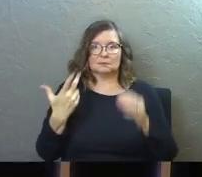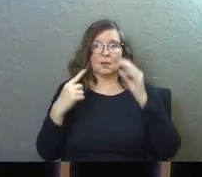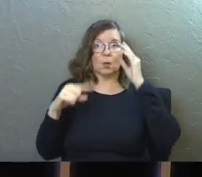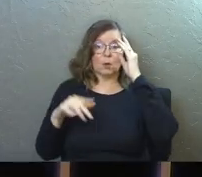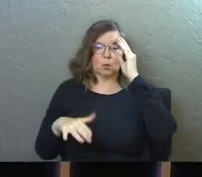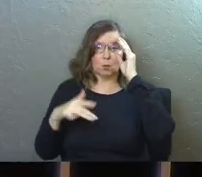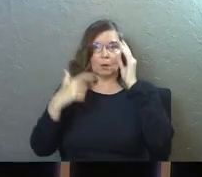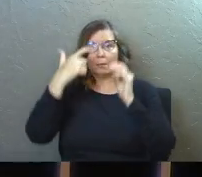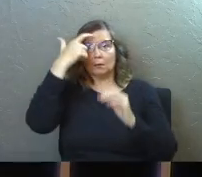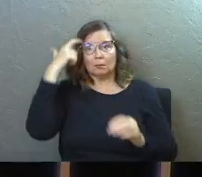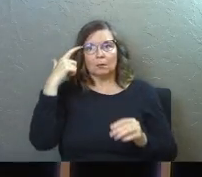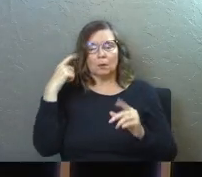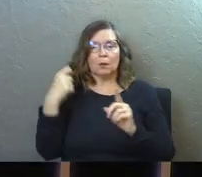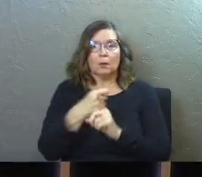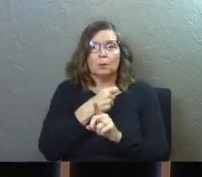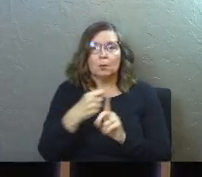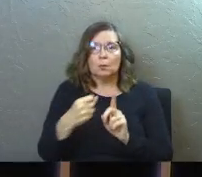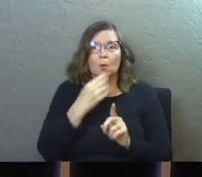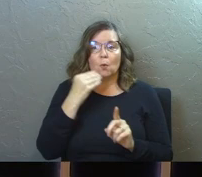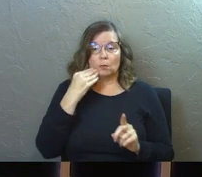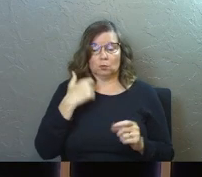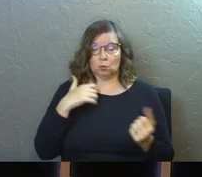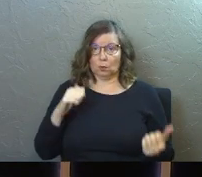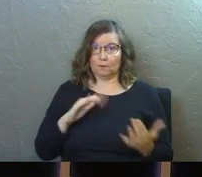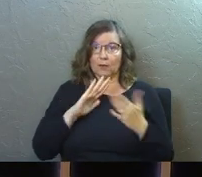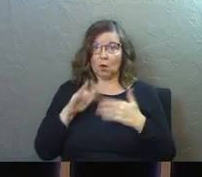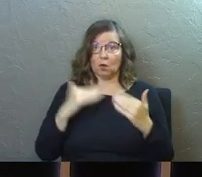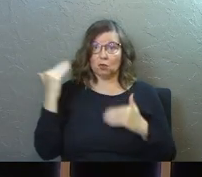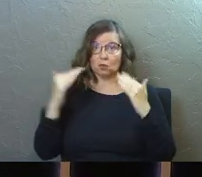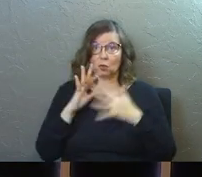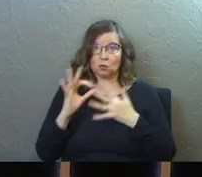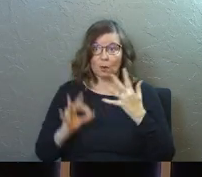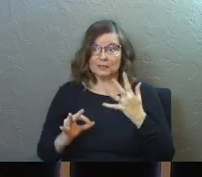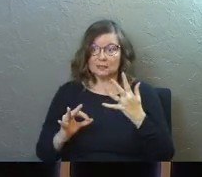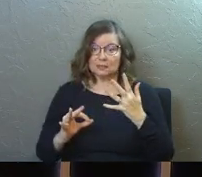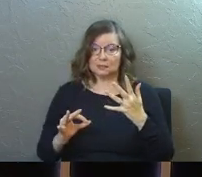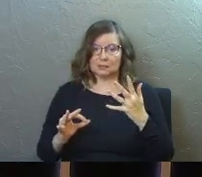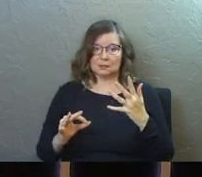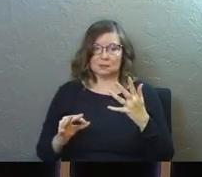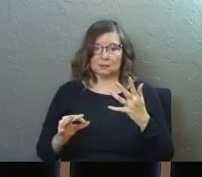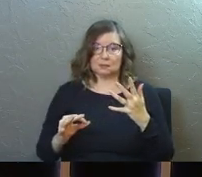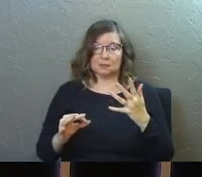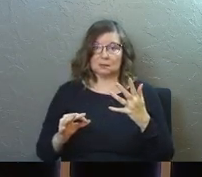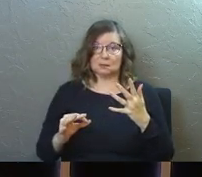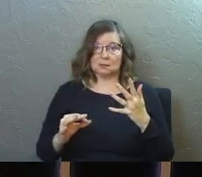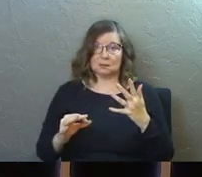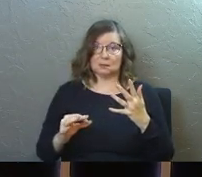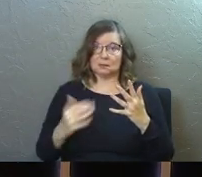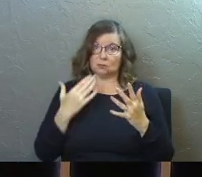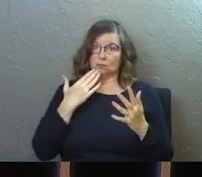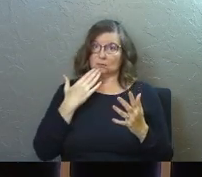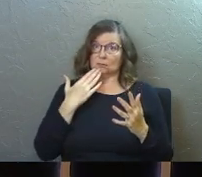When you grew up with abuse in the home, do you face all your adult choices objectively?